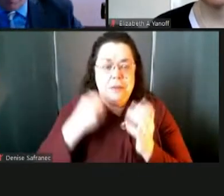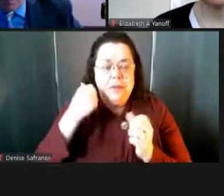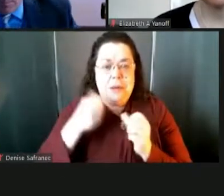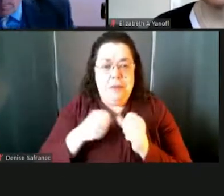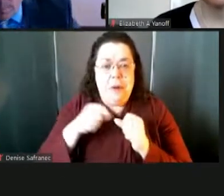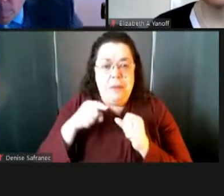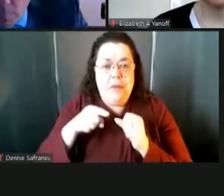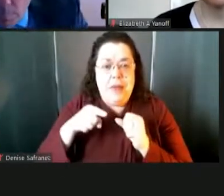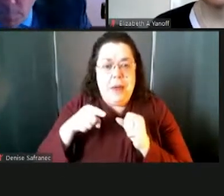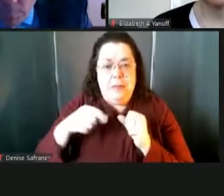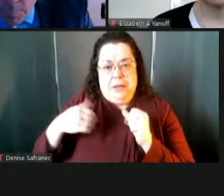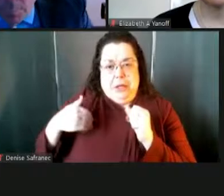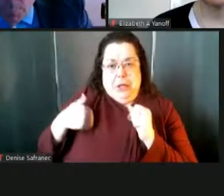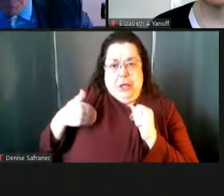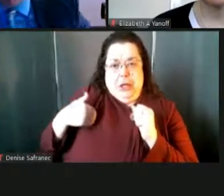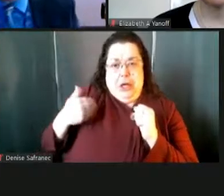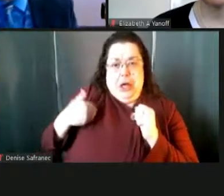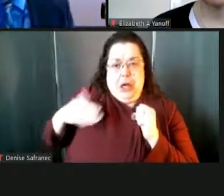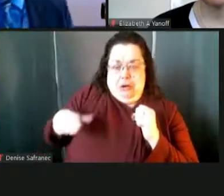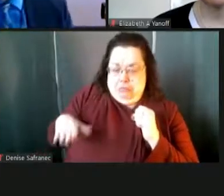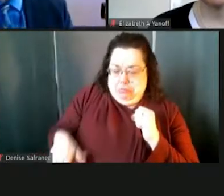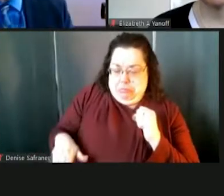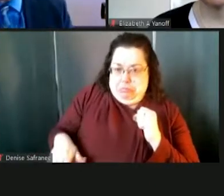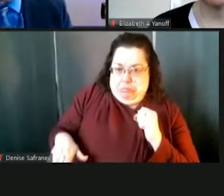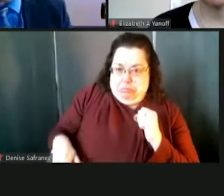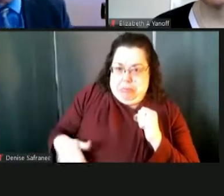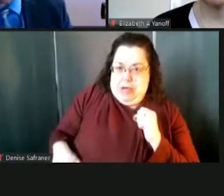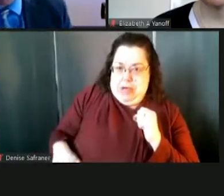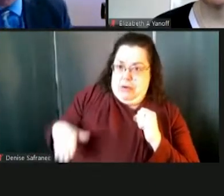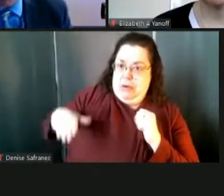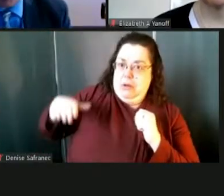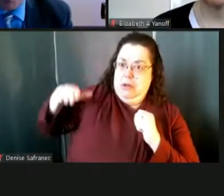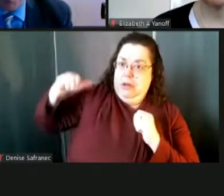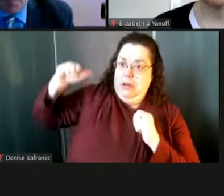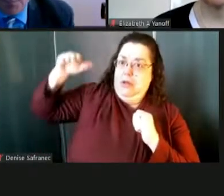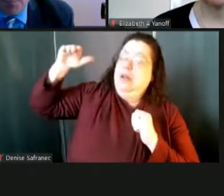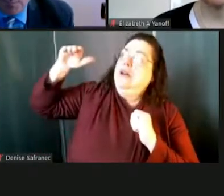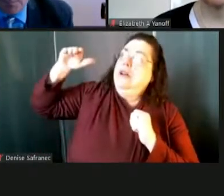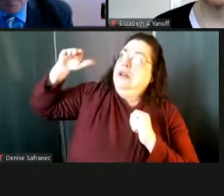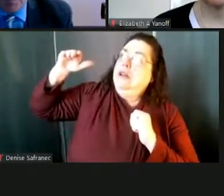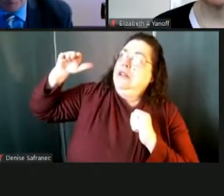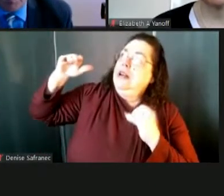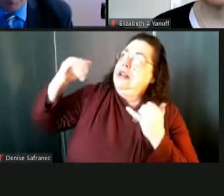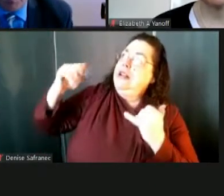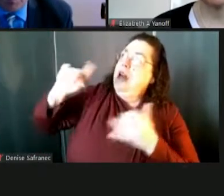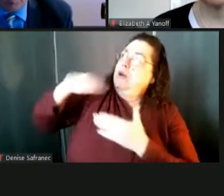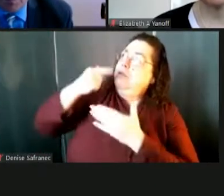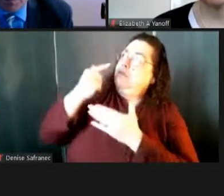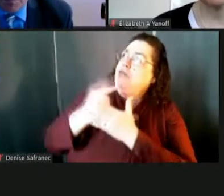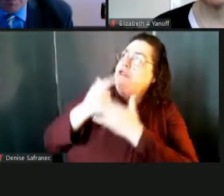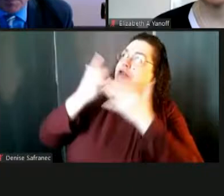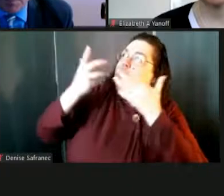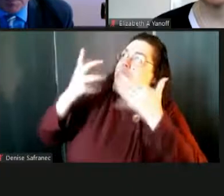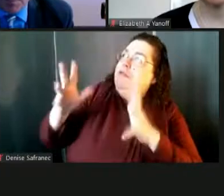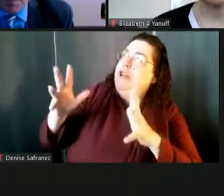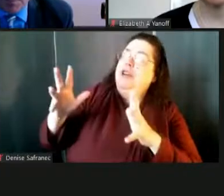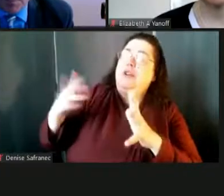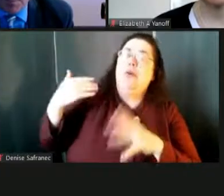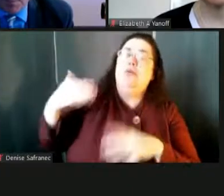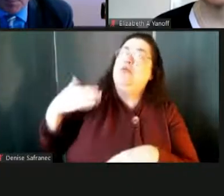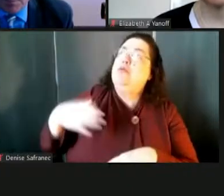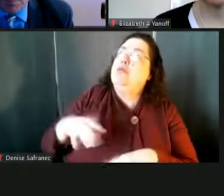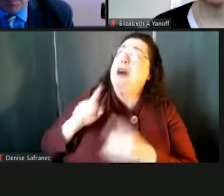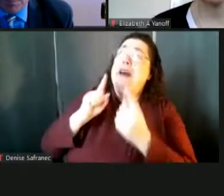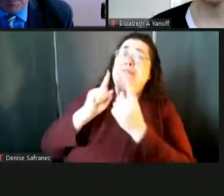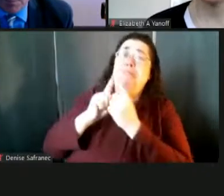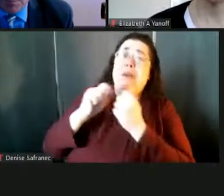kids when, when I started here and now going across that stage, it's, it's, it's such a rewarding job. I meet with the new teachers every